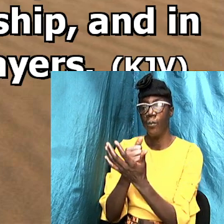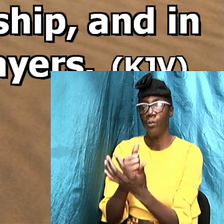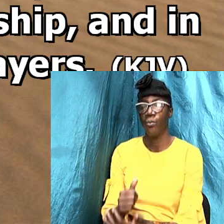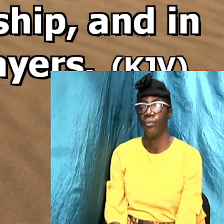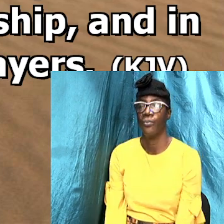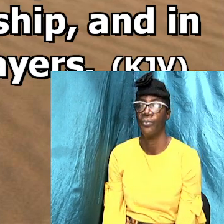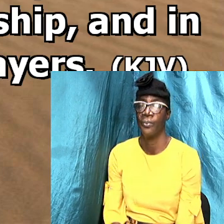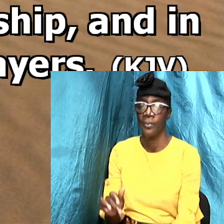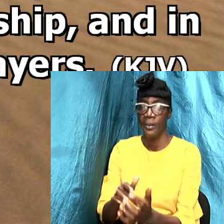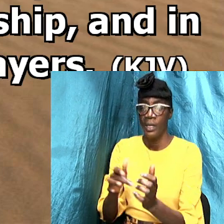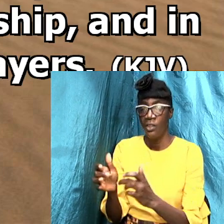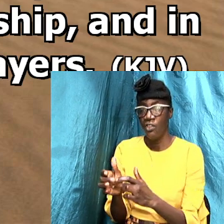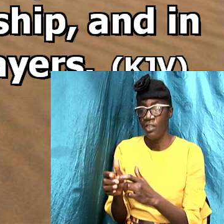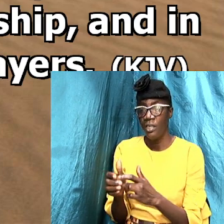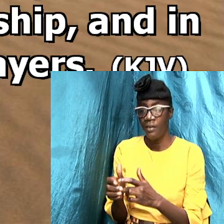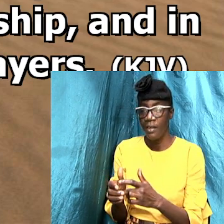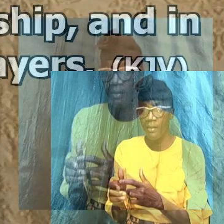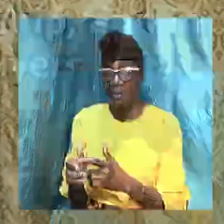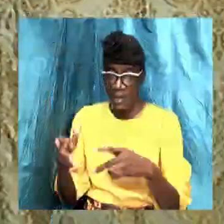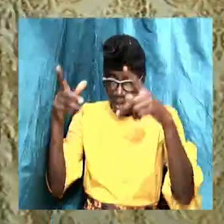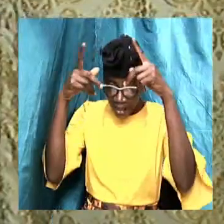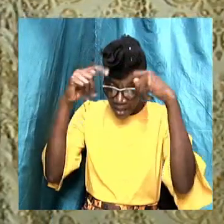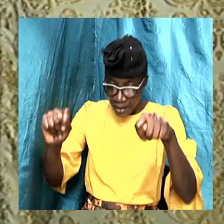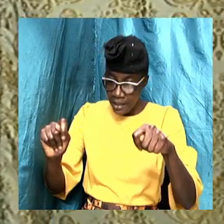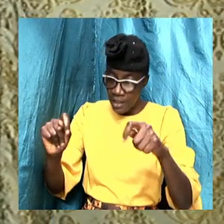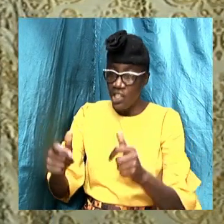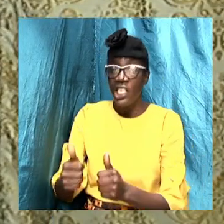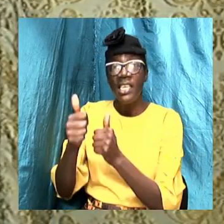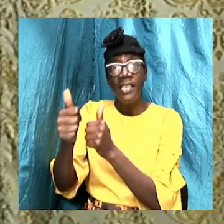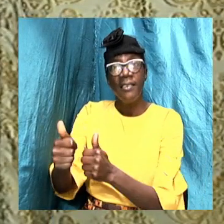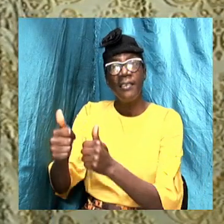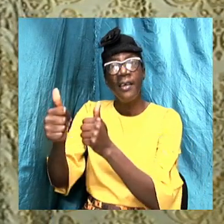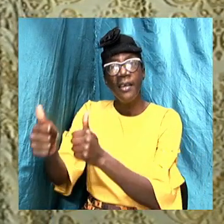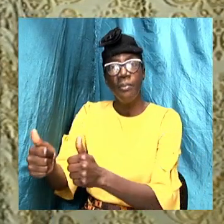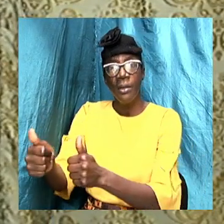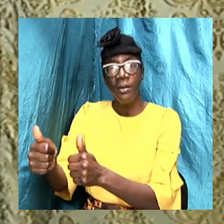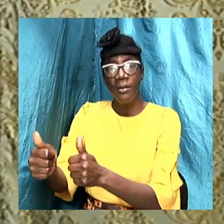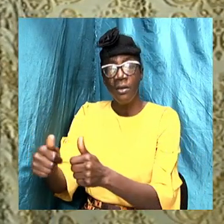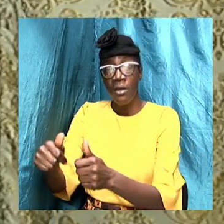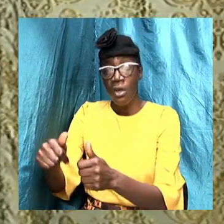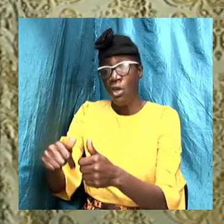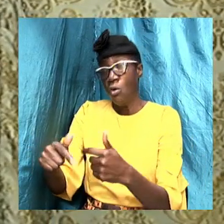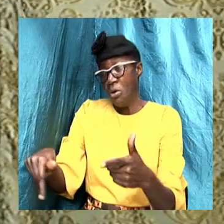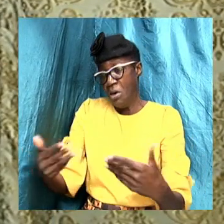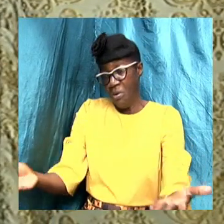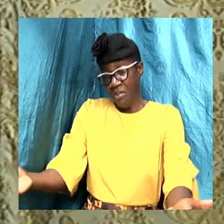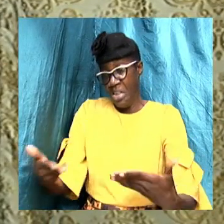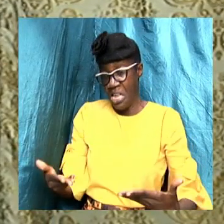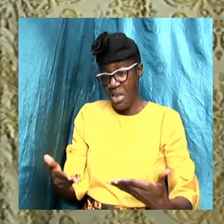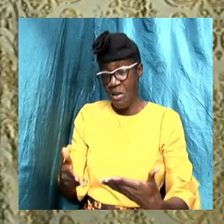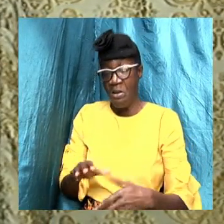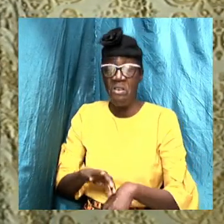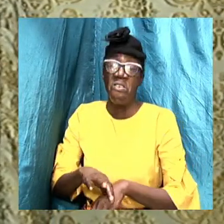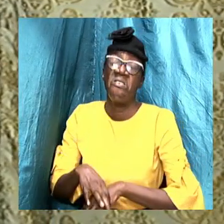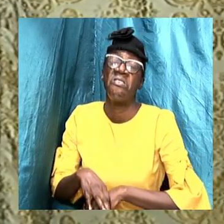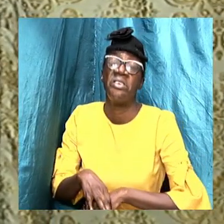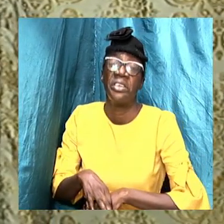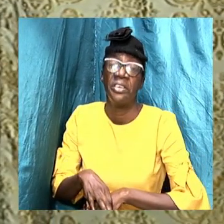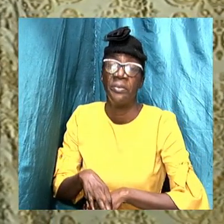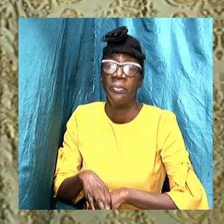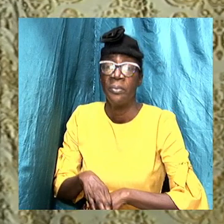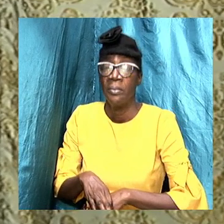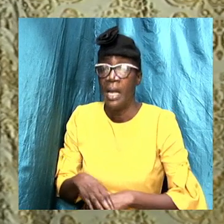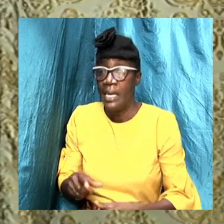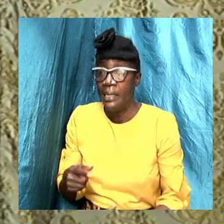So Jesus taught the disciples while he was here on earth. He taught them, and he